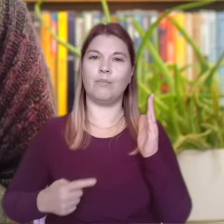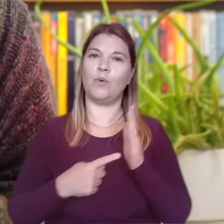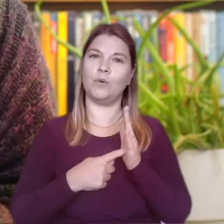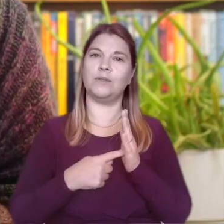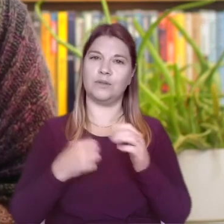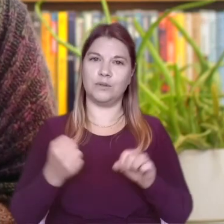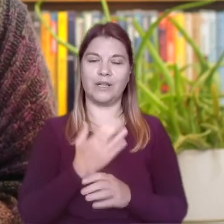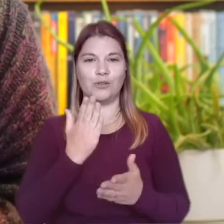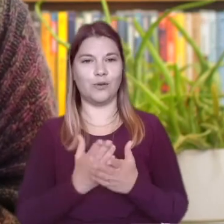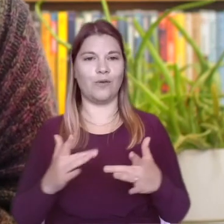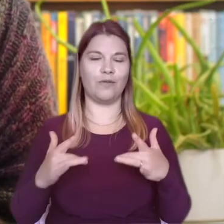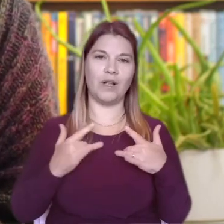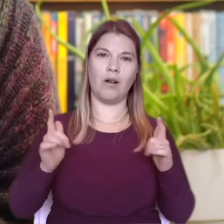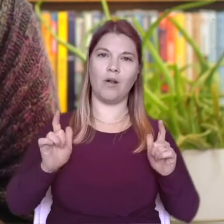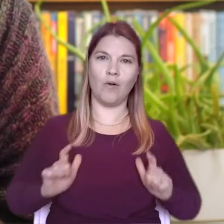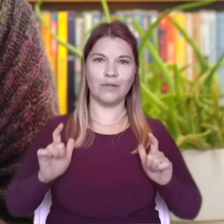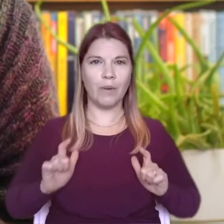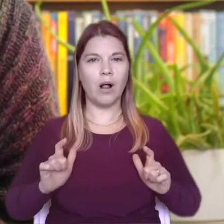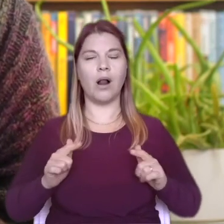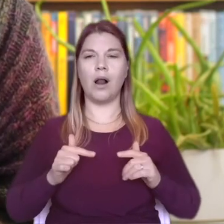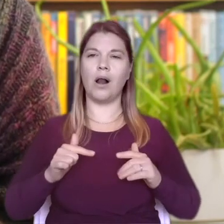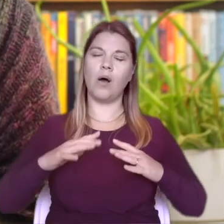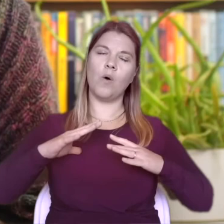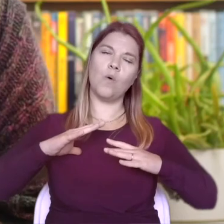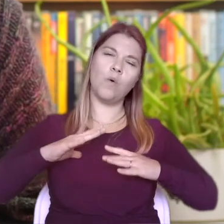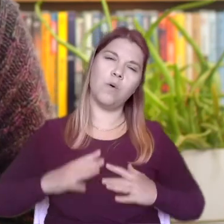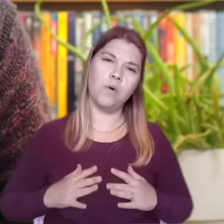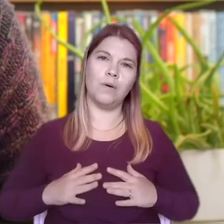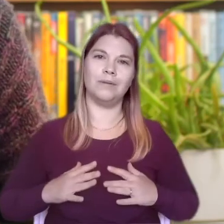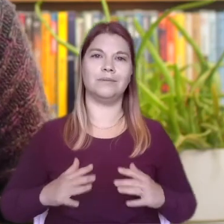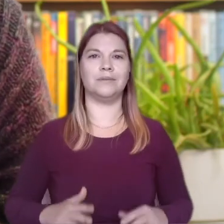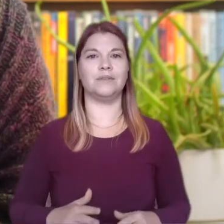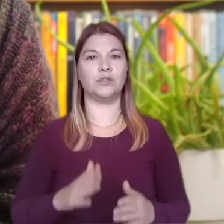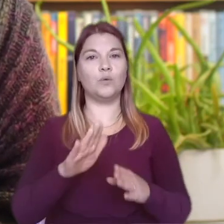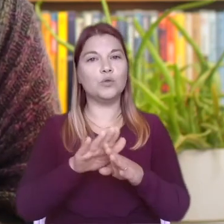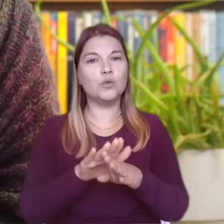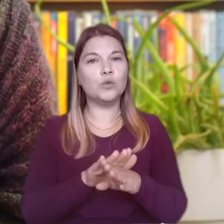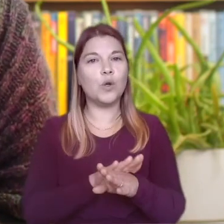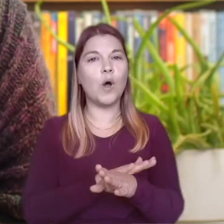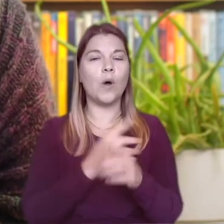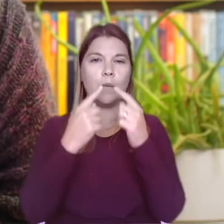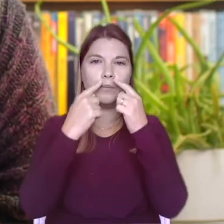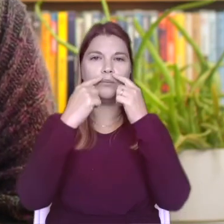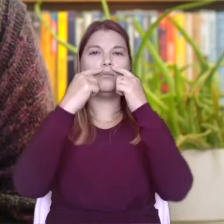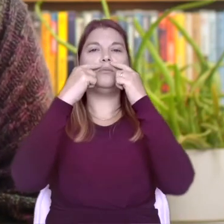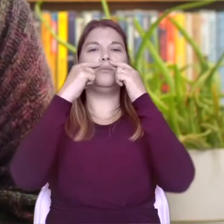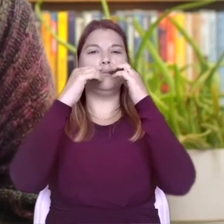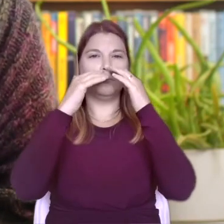keeping present and relaxing deeply, so try to take nice, slow, deep breaths through your nose.